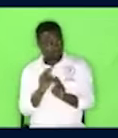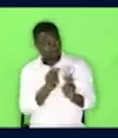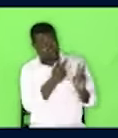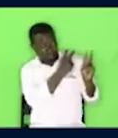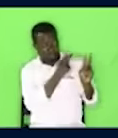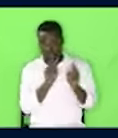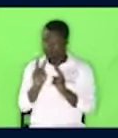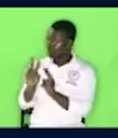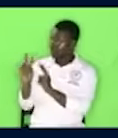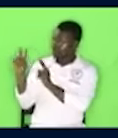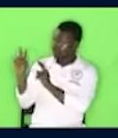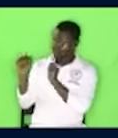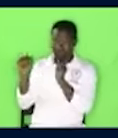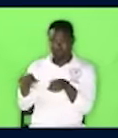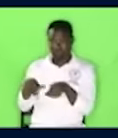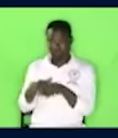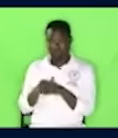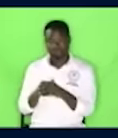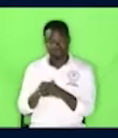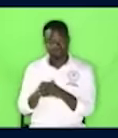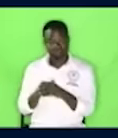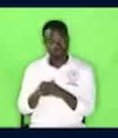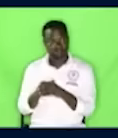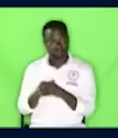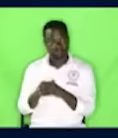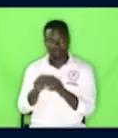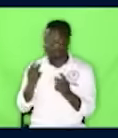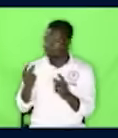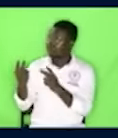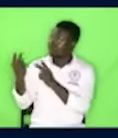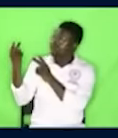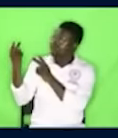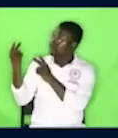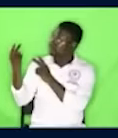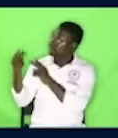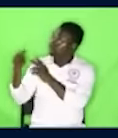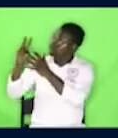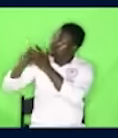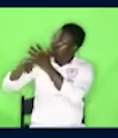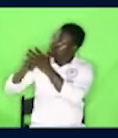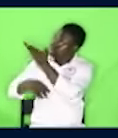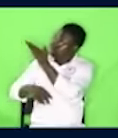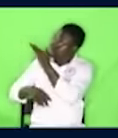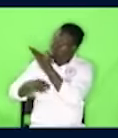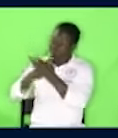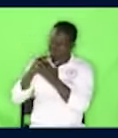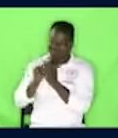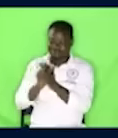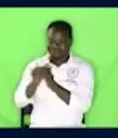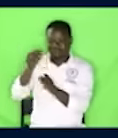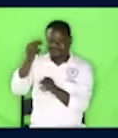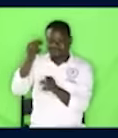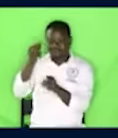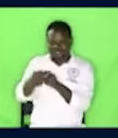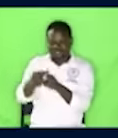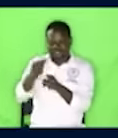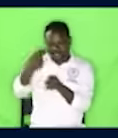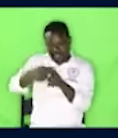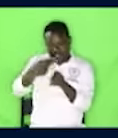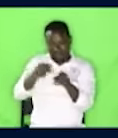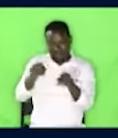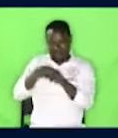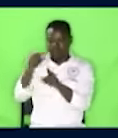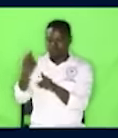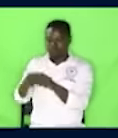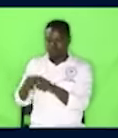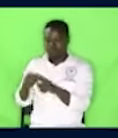maybe see what is behind me he is saying that a name is a word or a combination